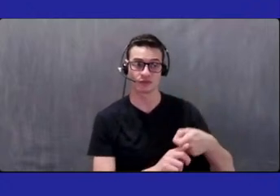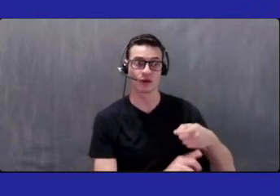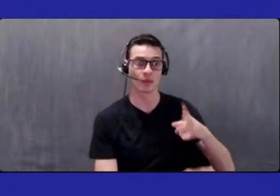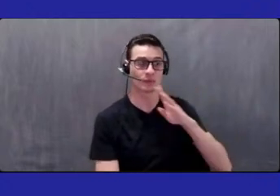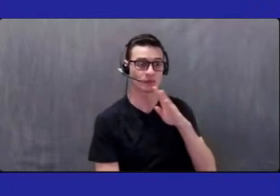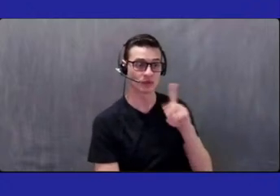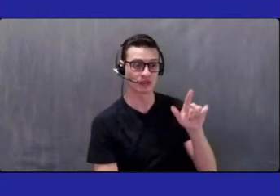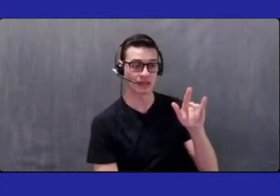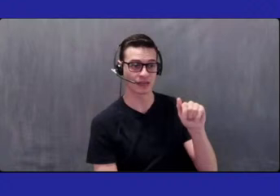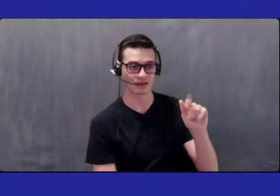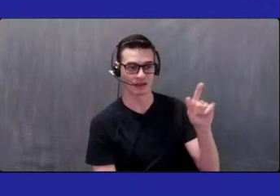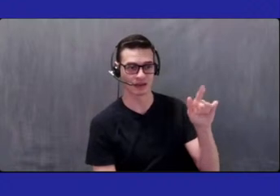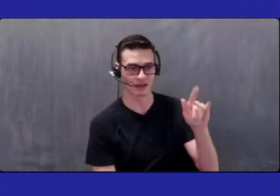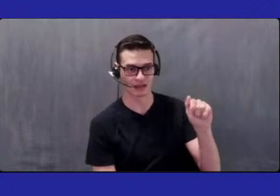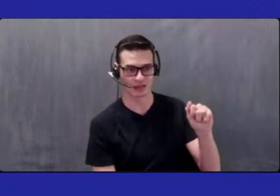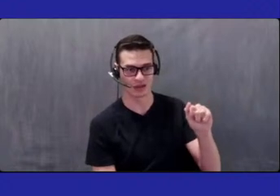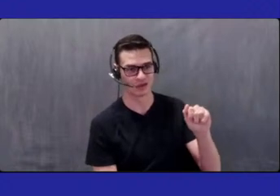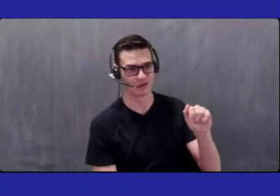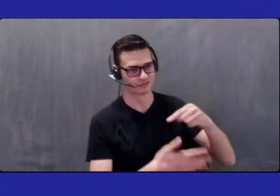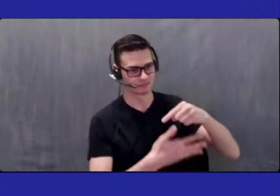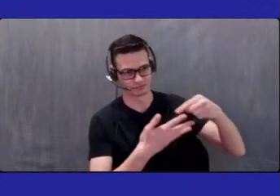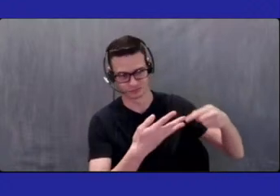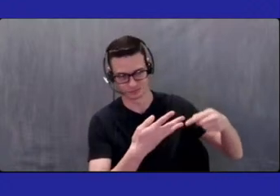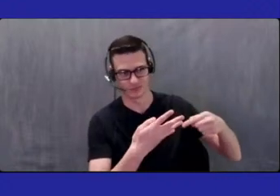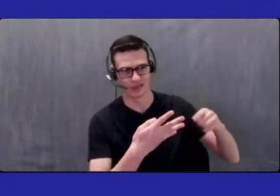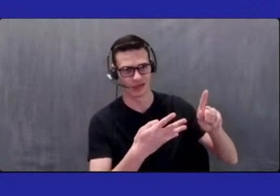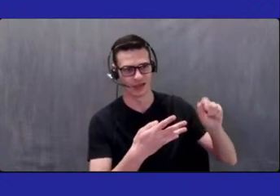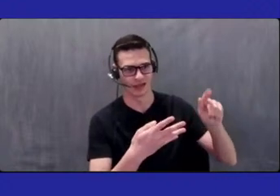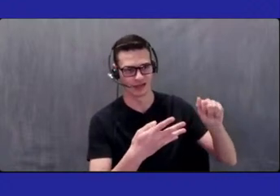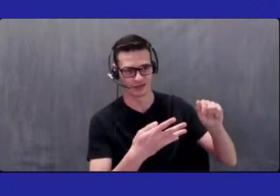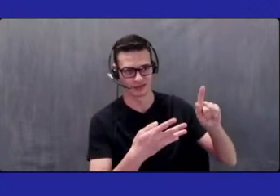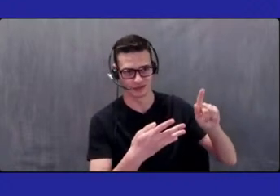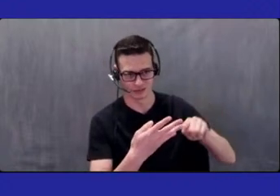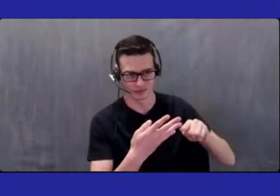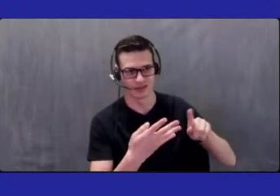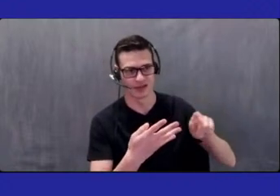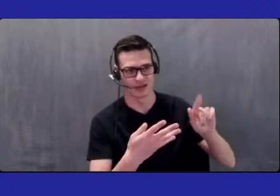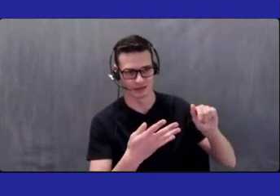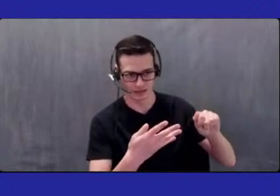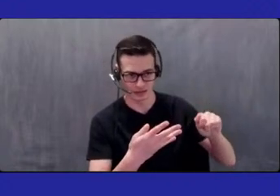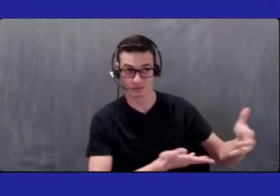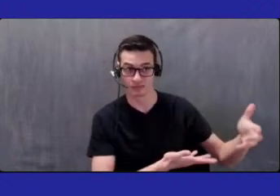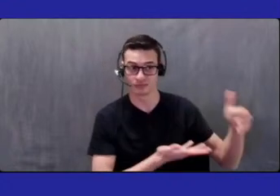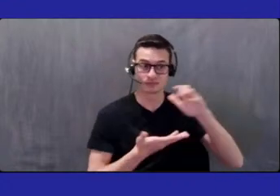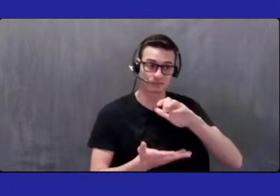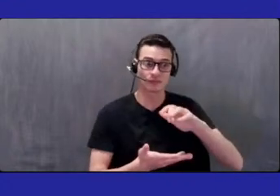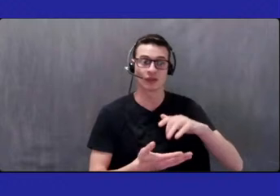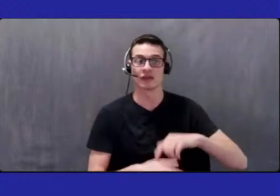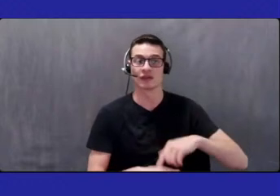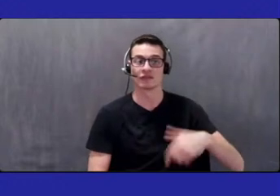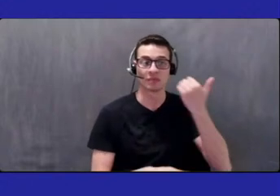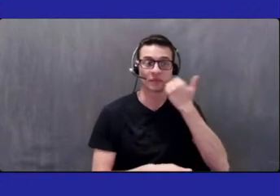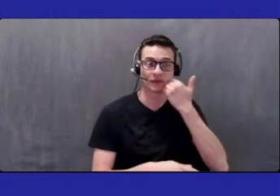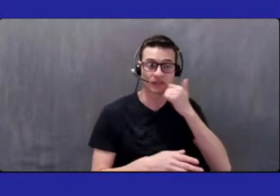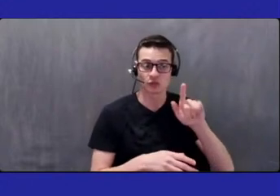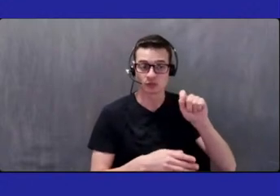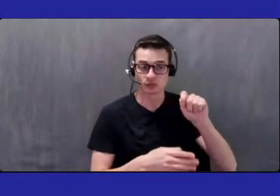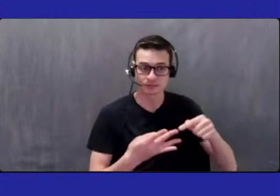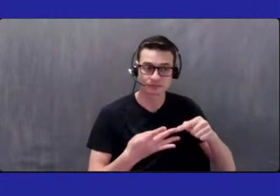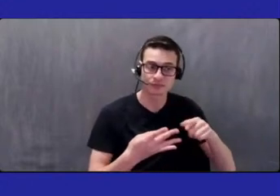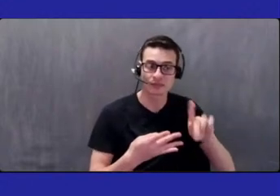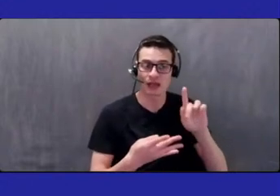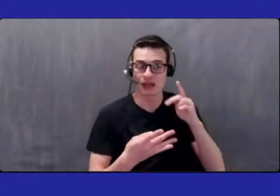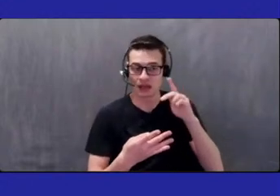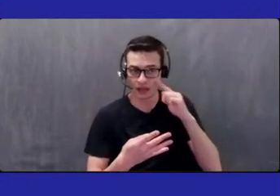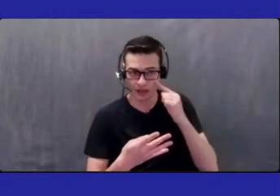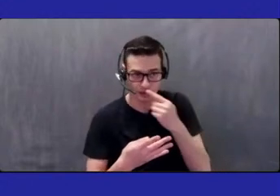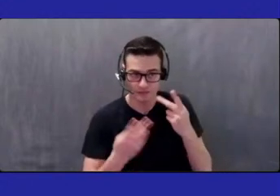Also another $1.4 million for an eye and vision expansion as well from the same speaker. And then also $400